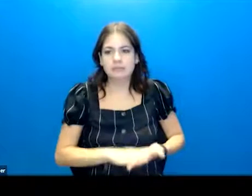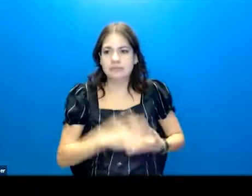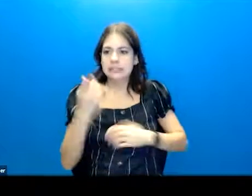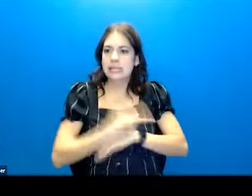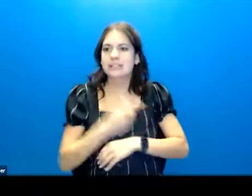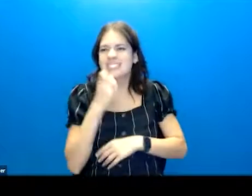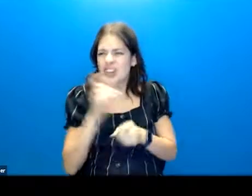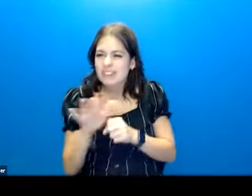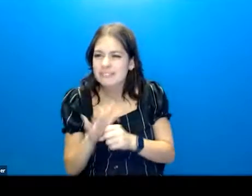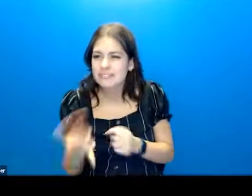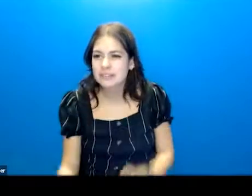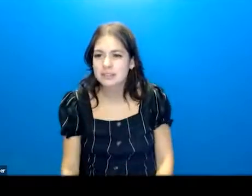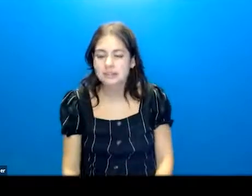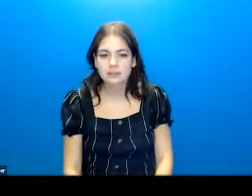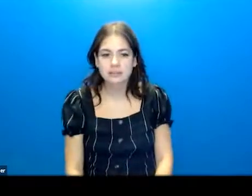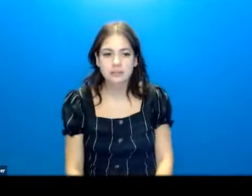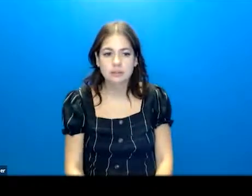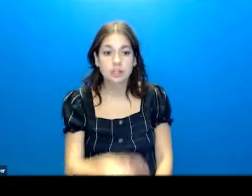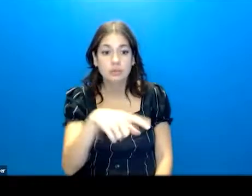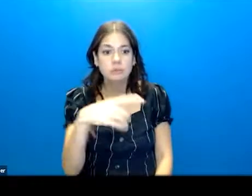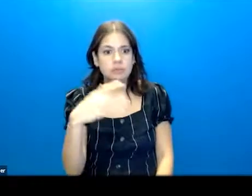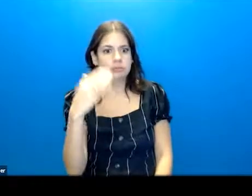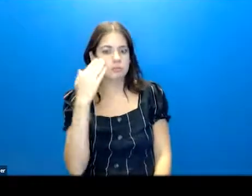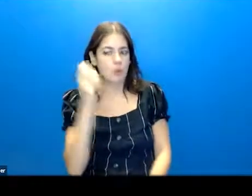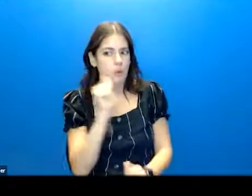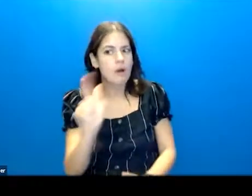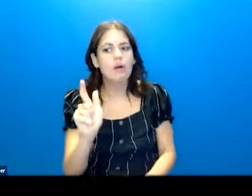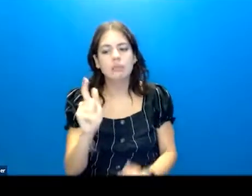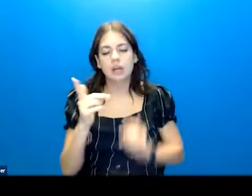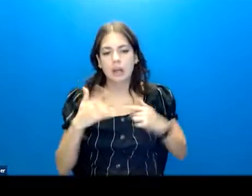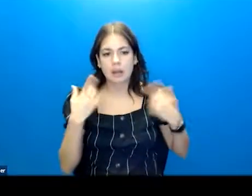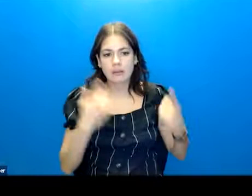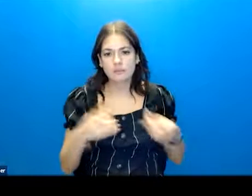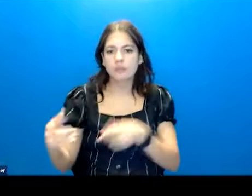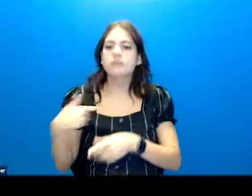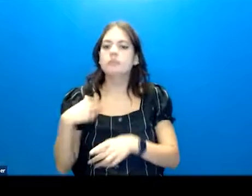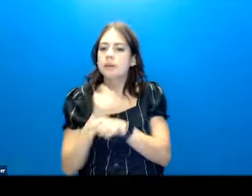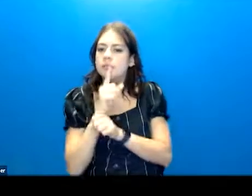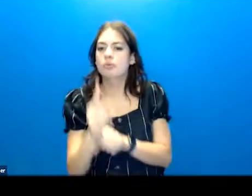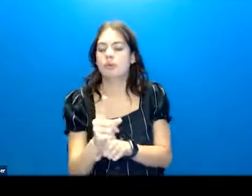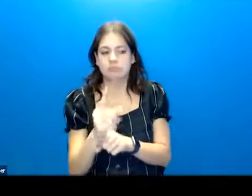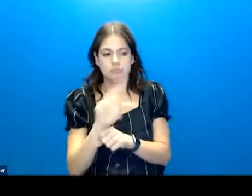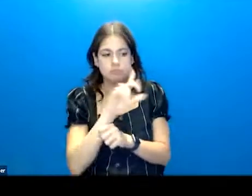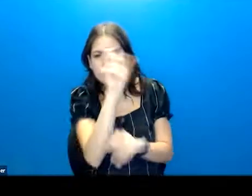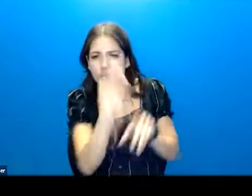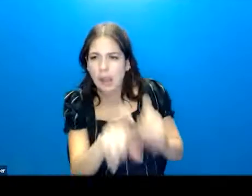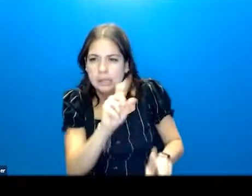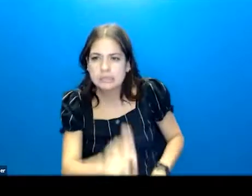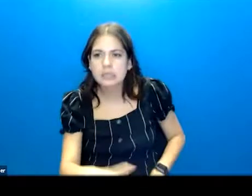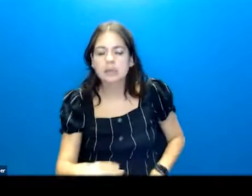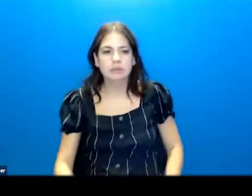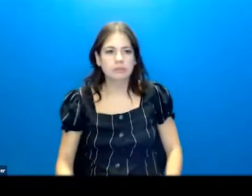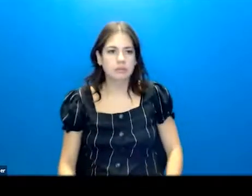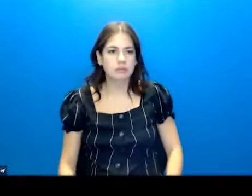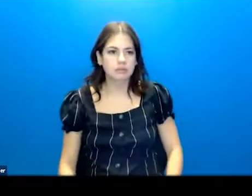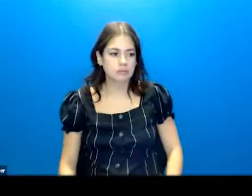it's not enough. You want to know all of them. So just making sure, again, you're asking about intent when you're